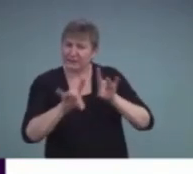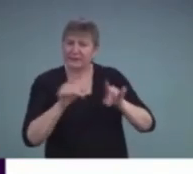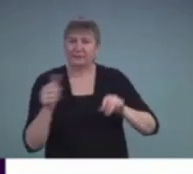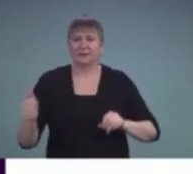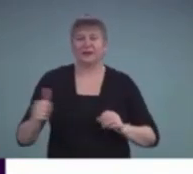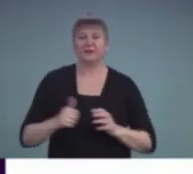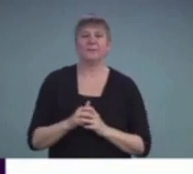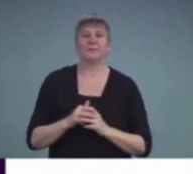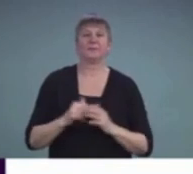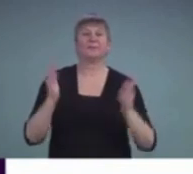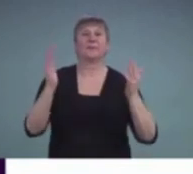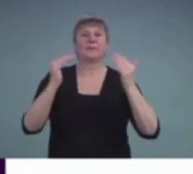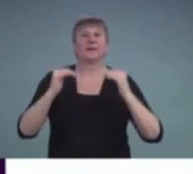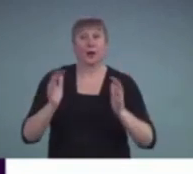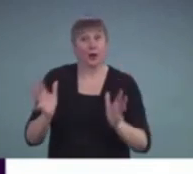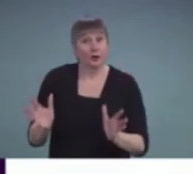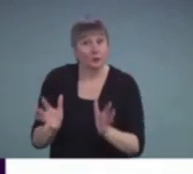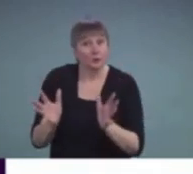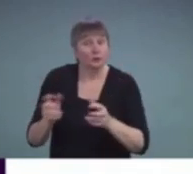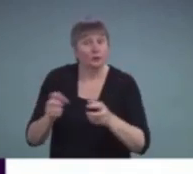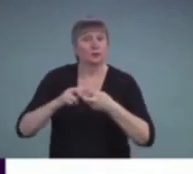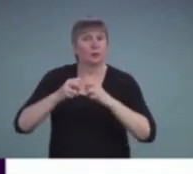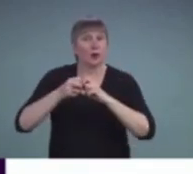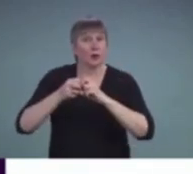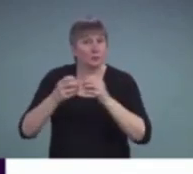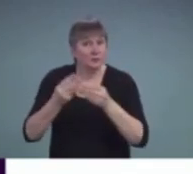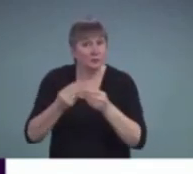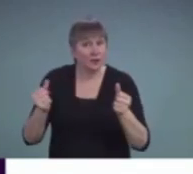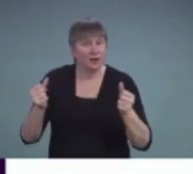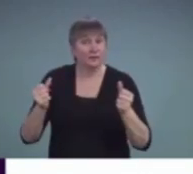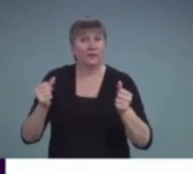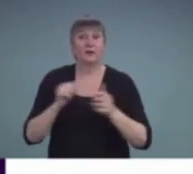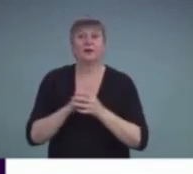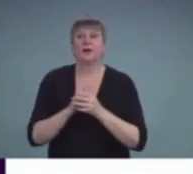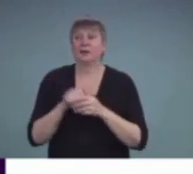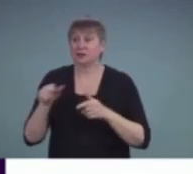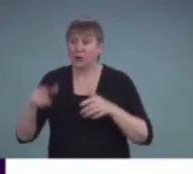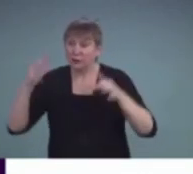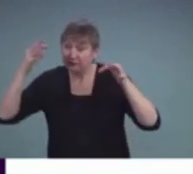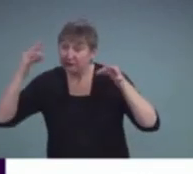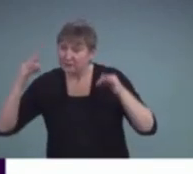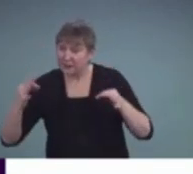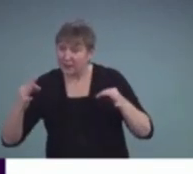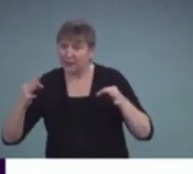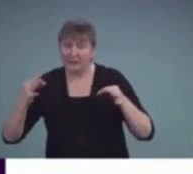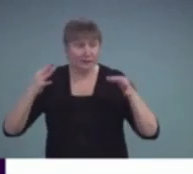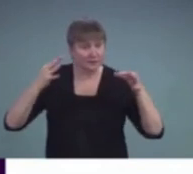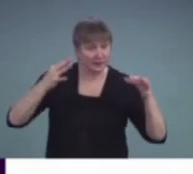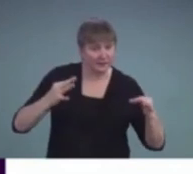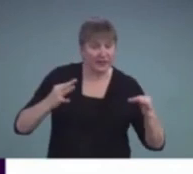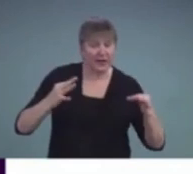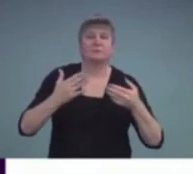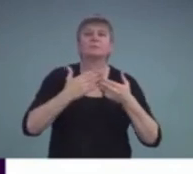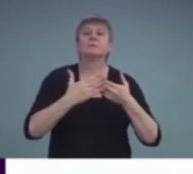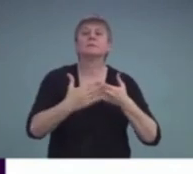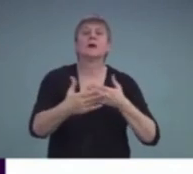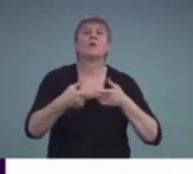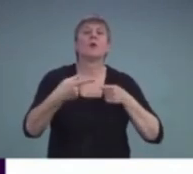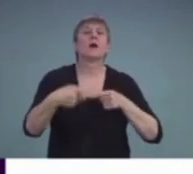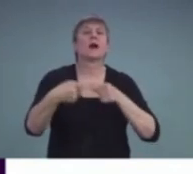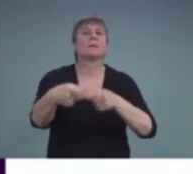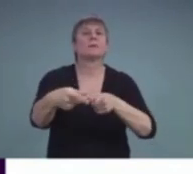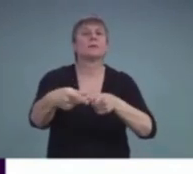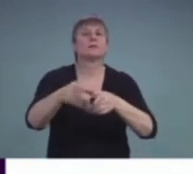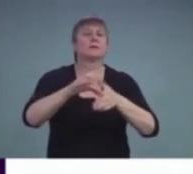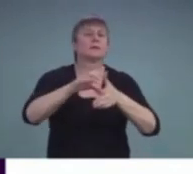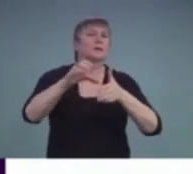so that they learn the implications of the decisions that they make. Developing and understanding the process of goal setting